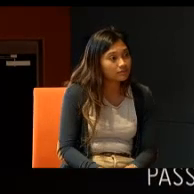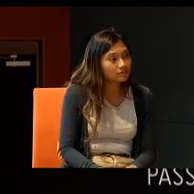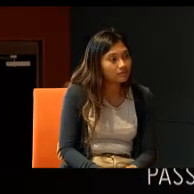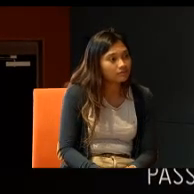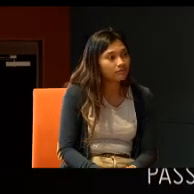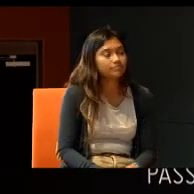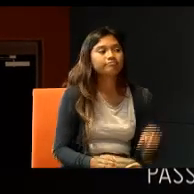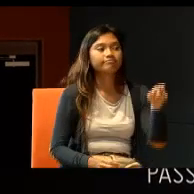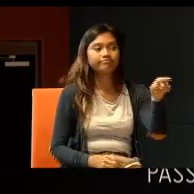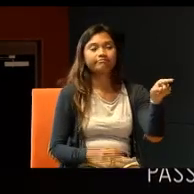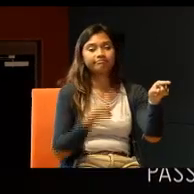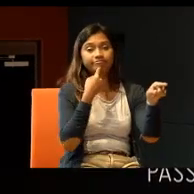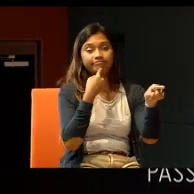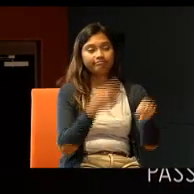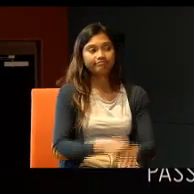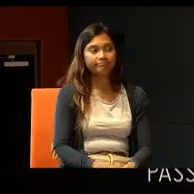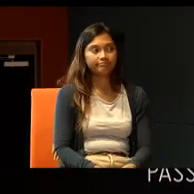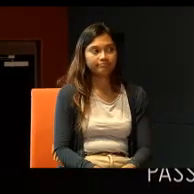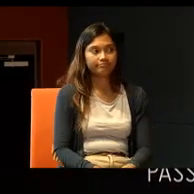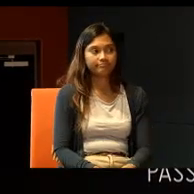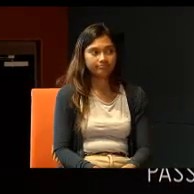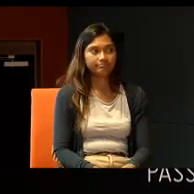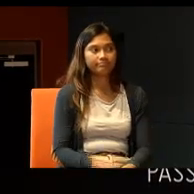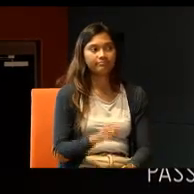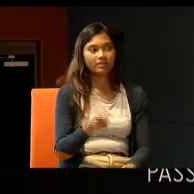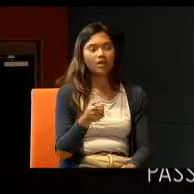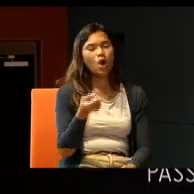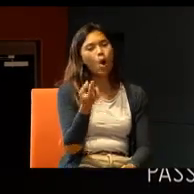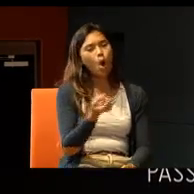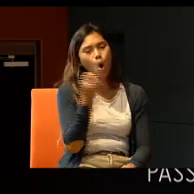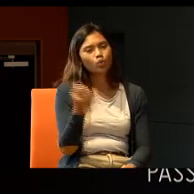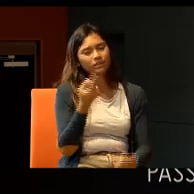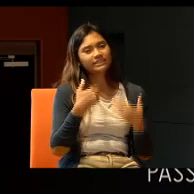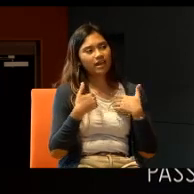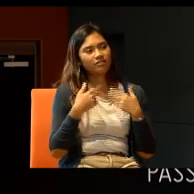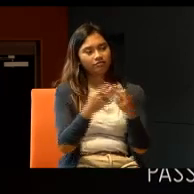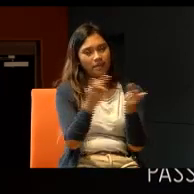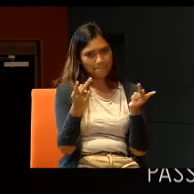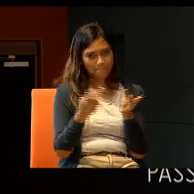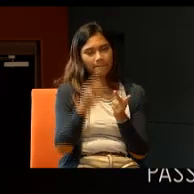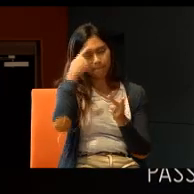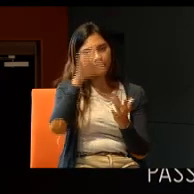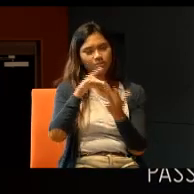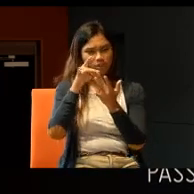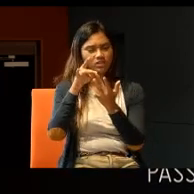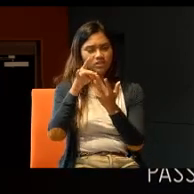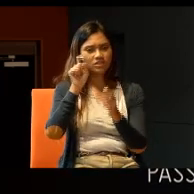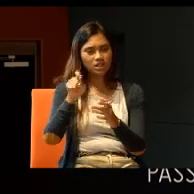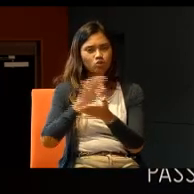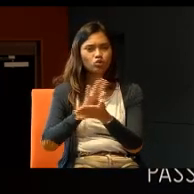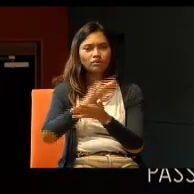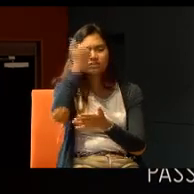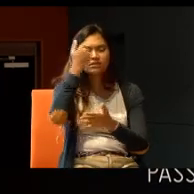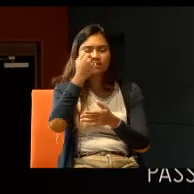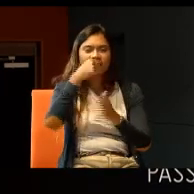I would say, there is always a place for special schools, especially for those with severe disabilities. Okay. Which